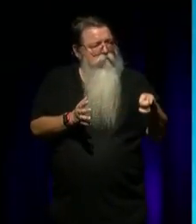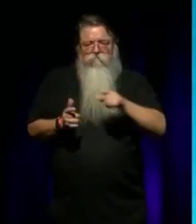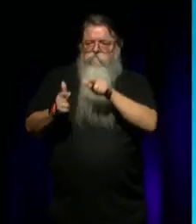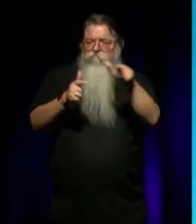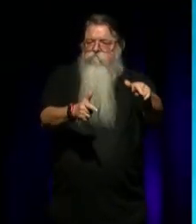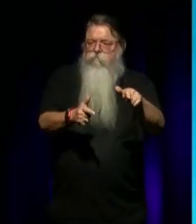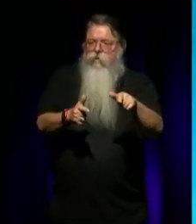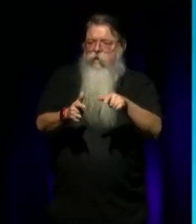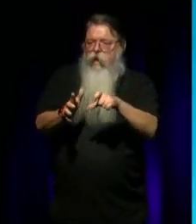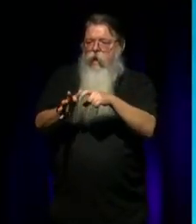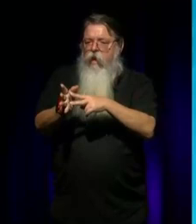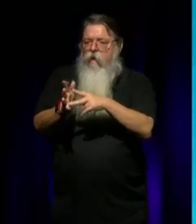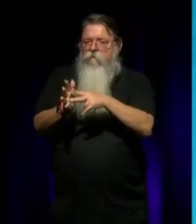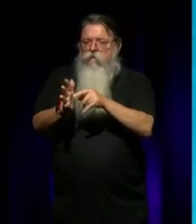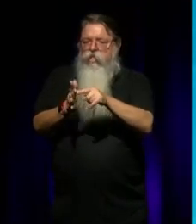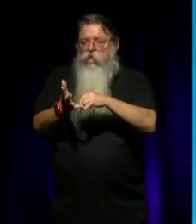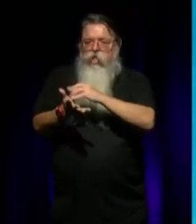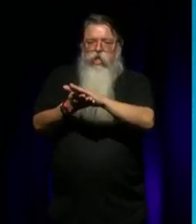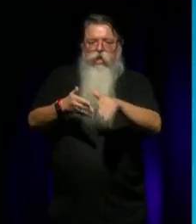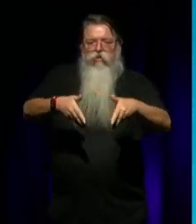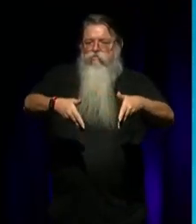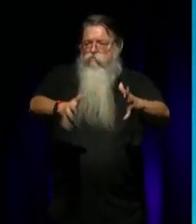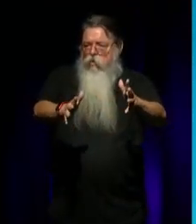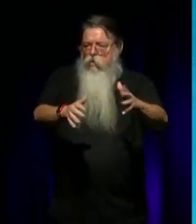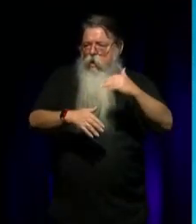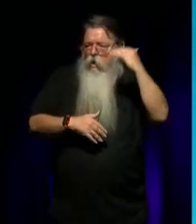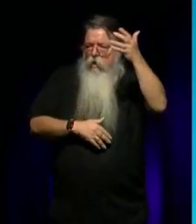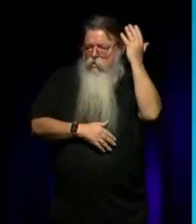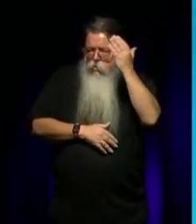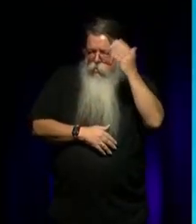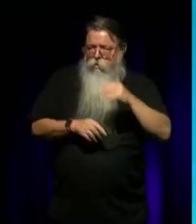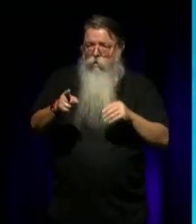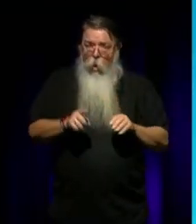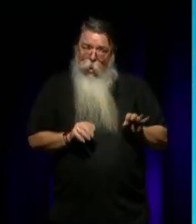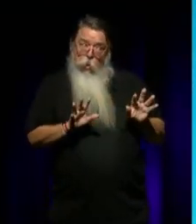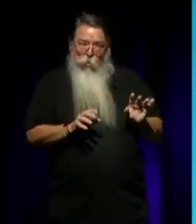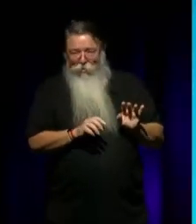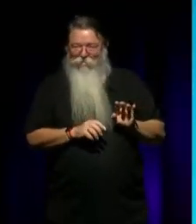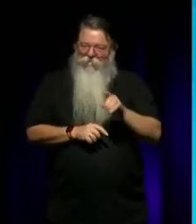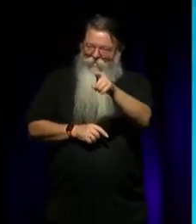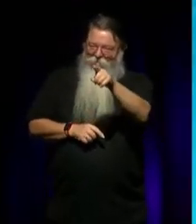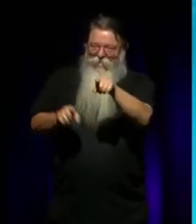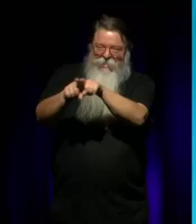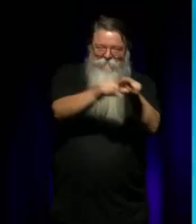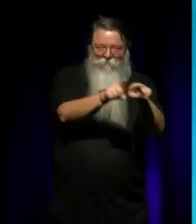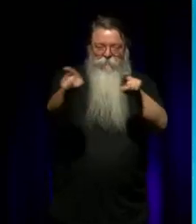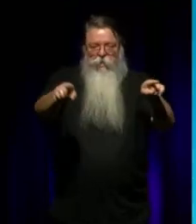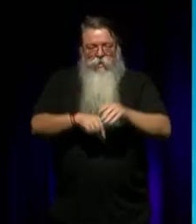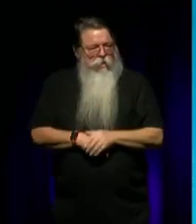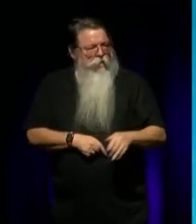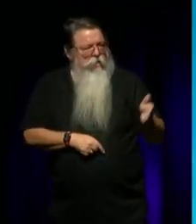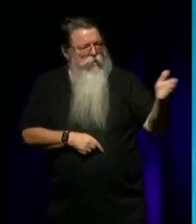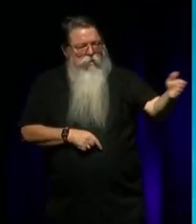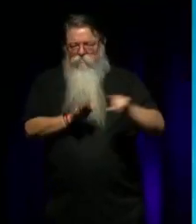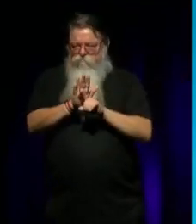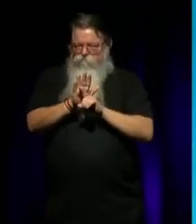Stephen is a much admired creative business leader, epitomising resilience, guardianship, collaboration and bold